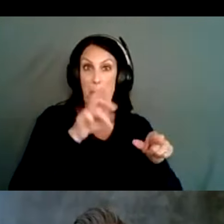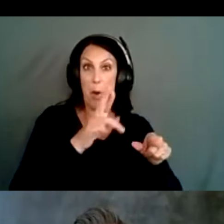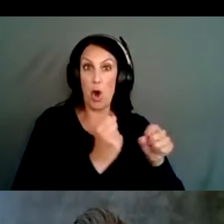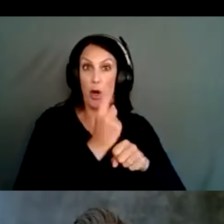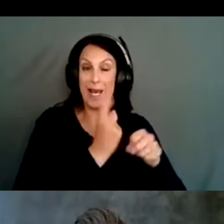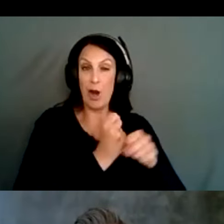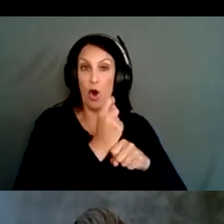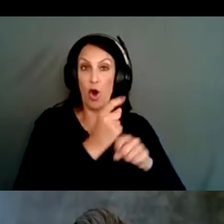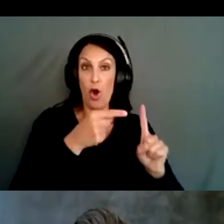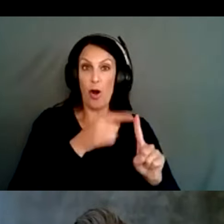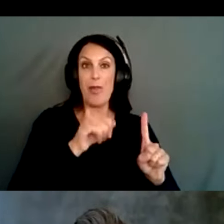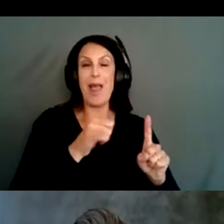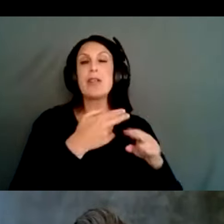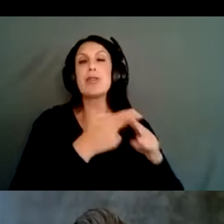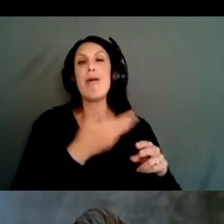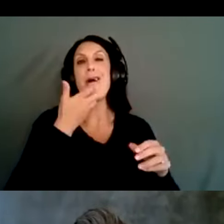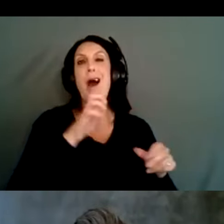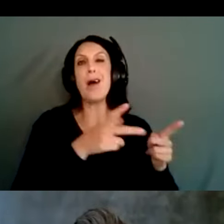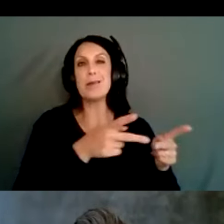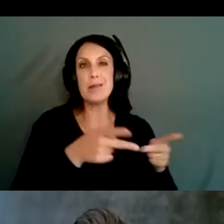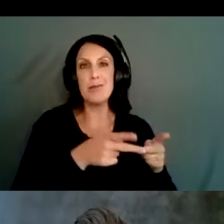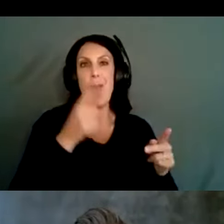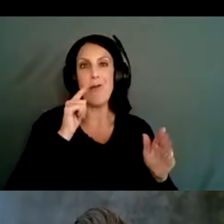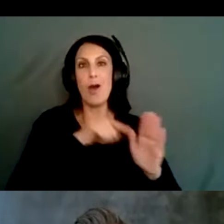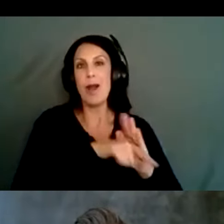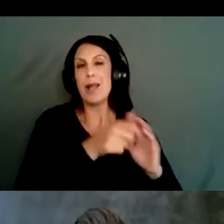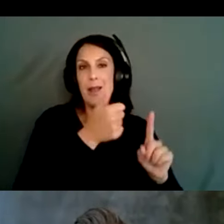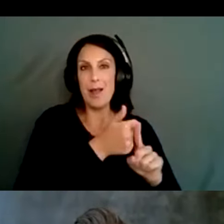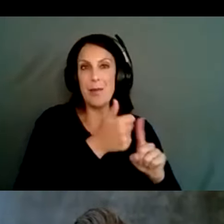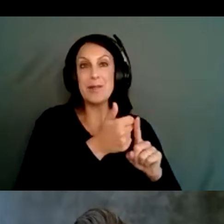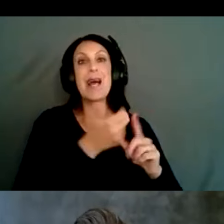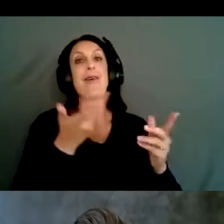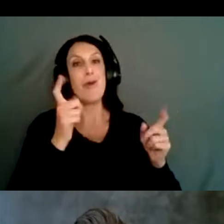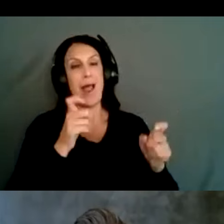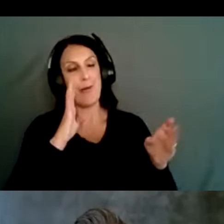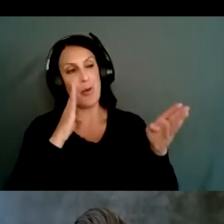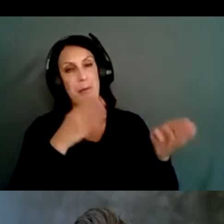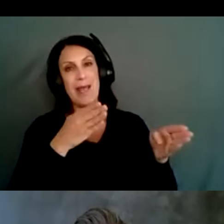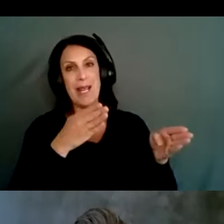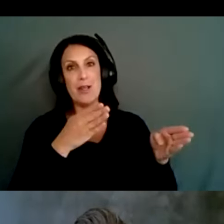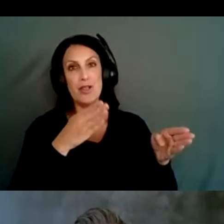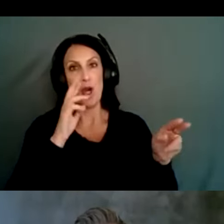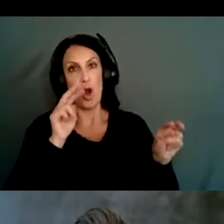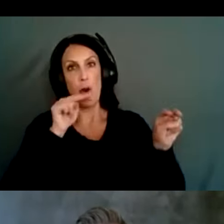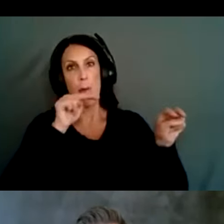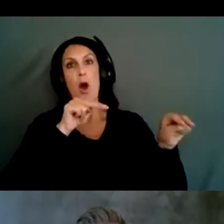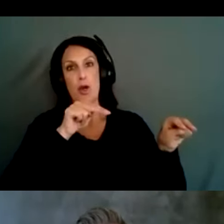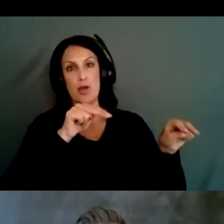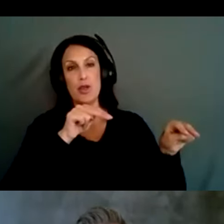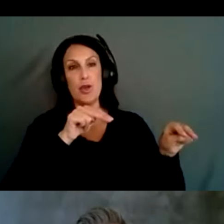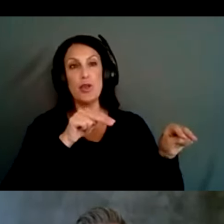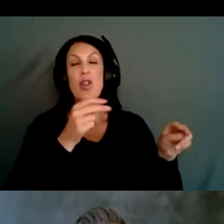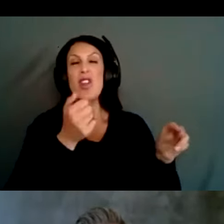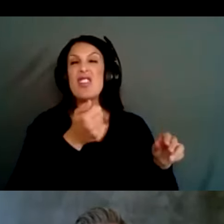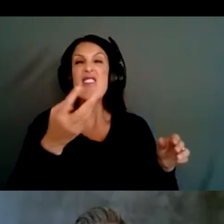that is considered a hotspot for suicide and needs us to be paying attention and looking at it. So there's a few